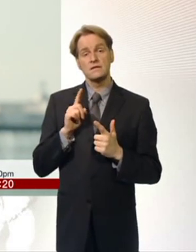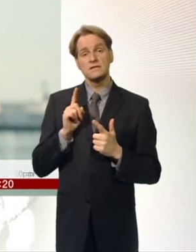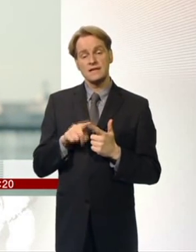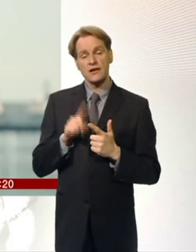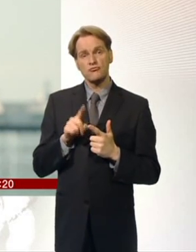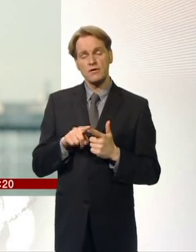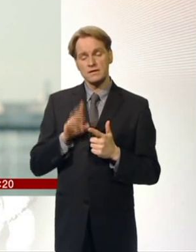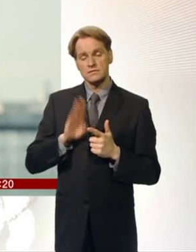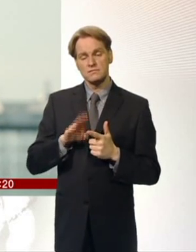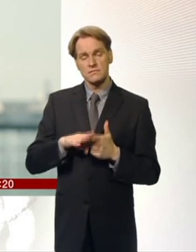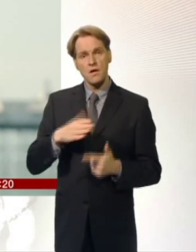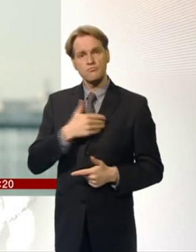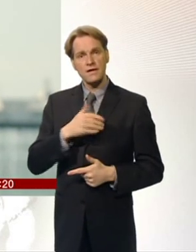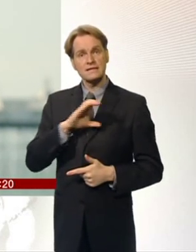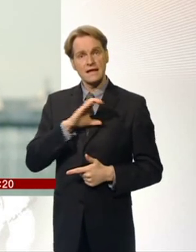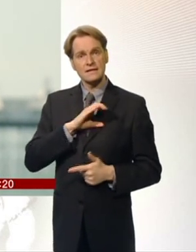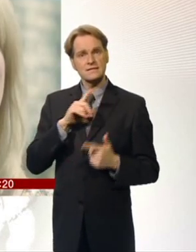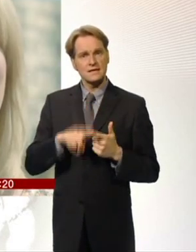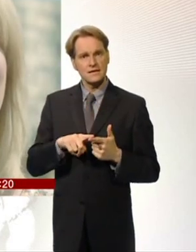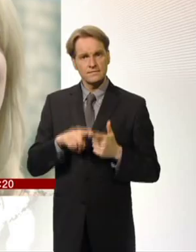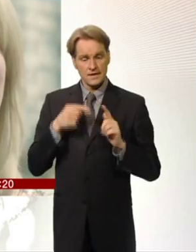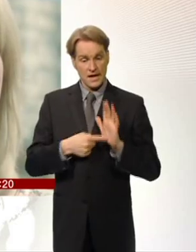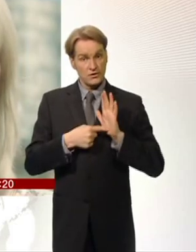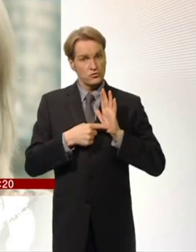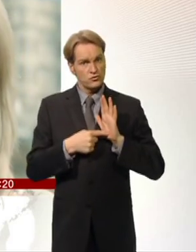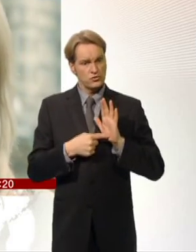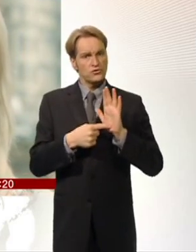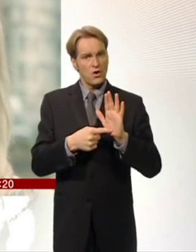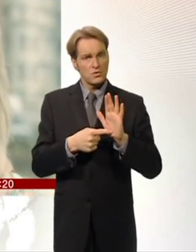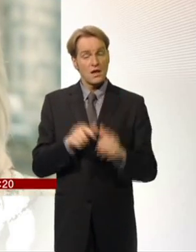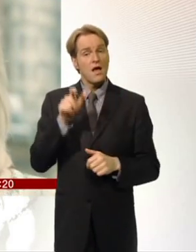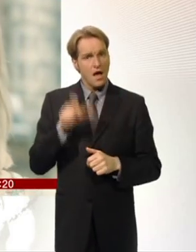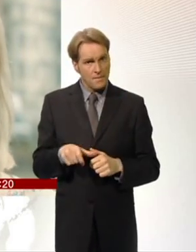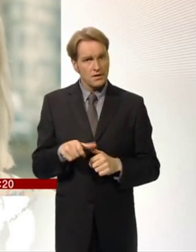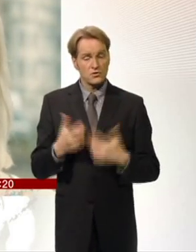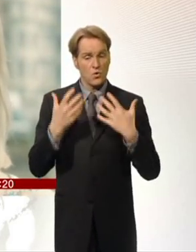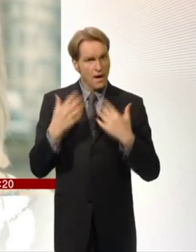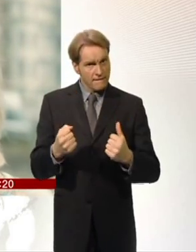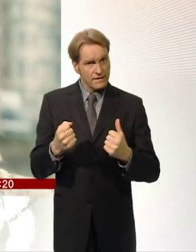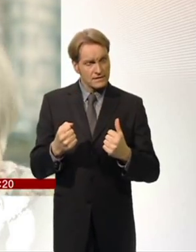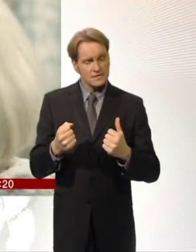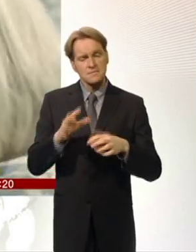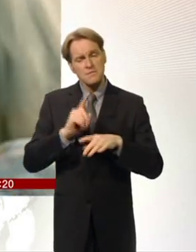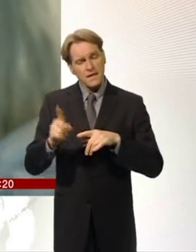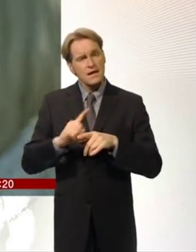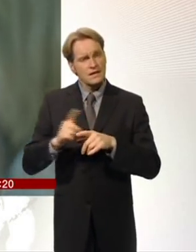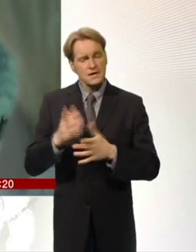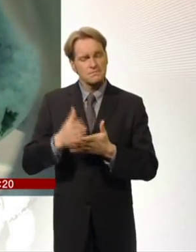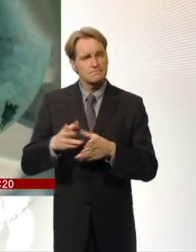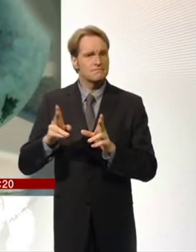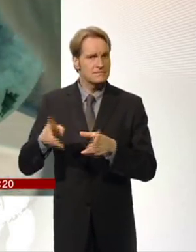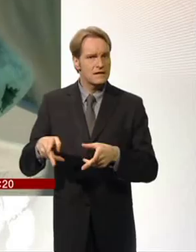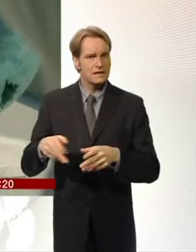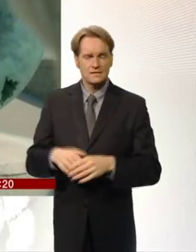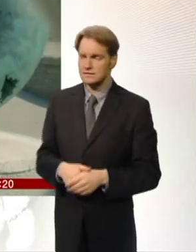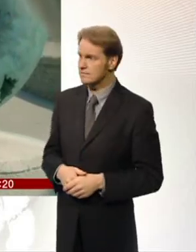I'm just glad that it's showing someone who has it and doesn't survive it. And also, I mean, it's